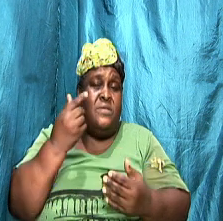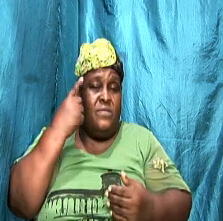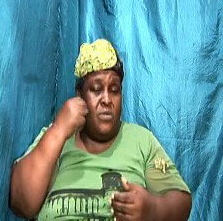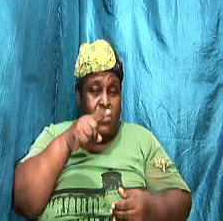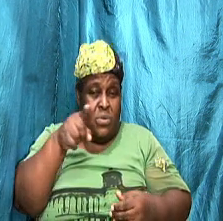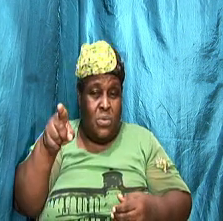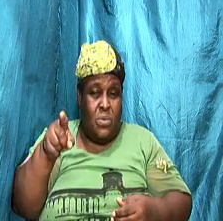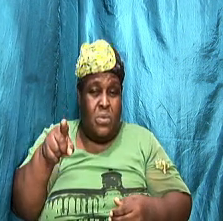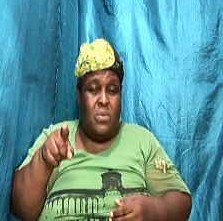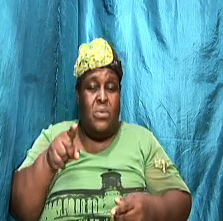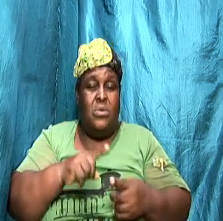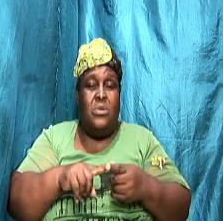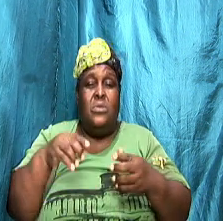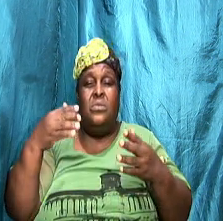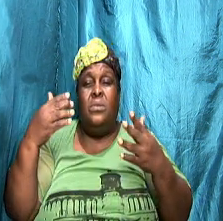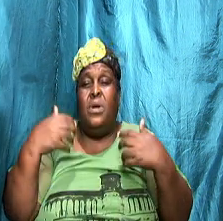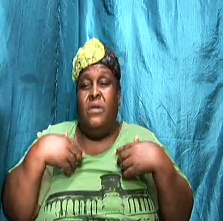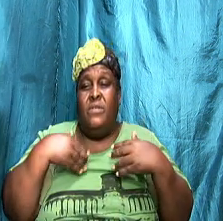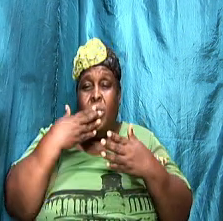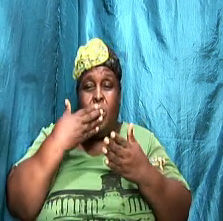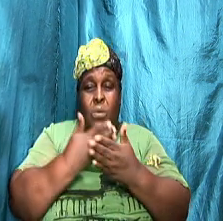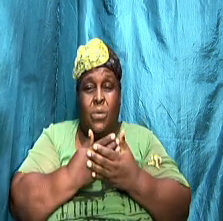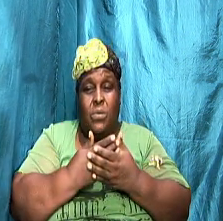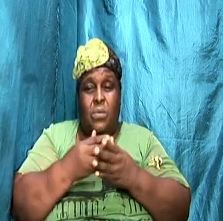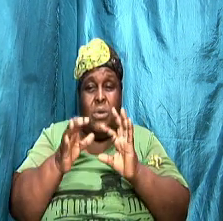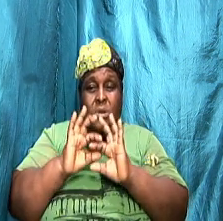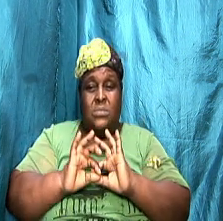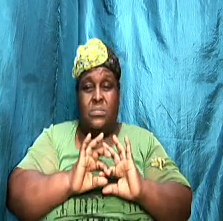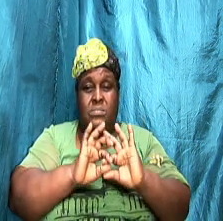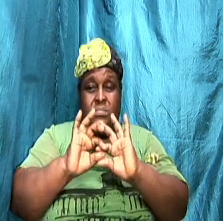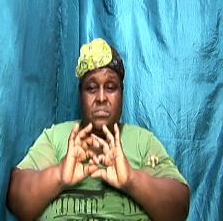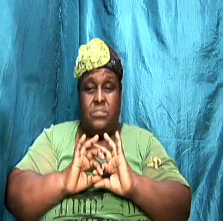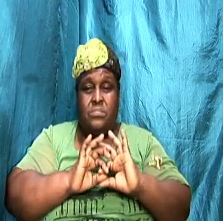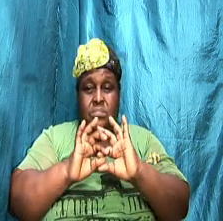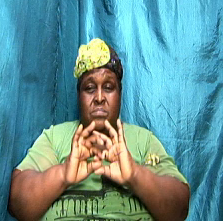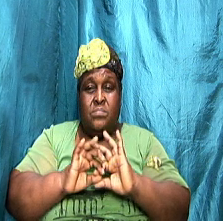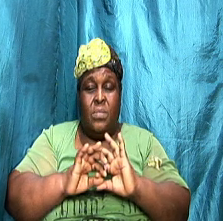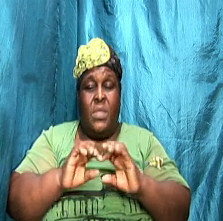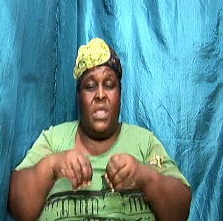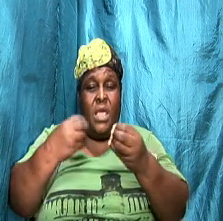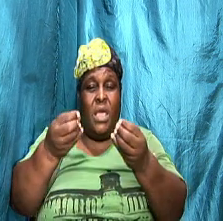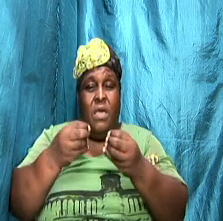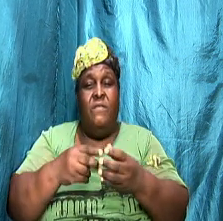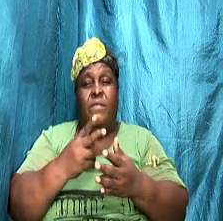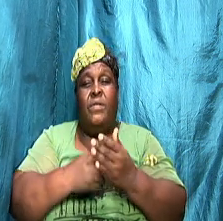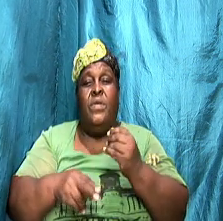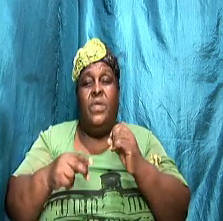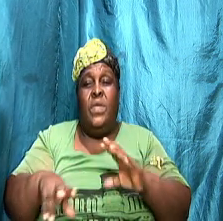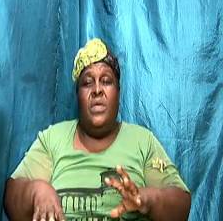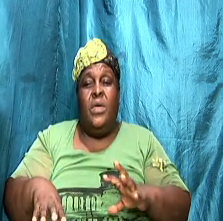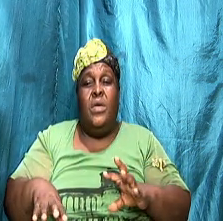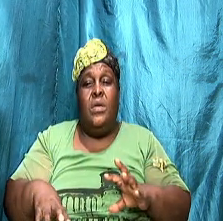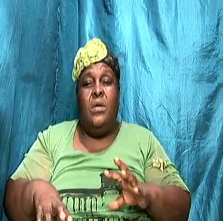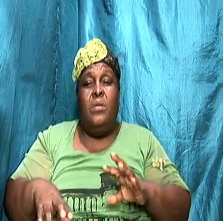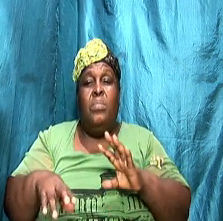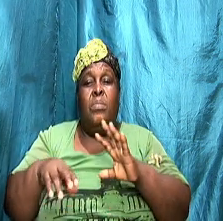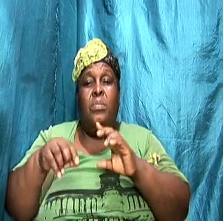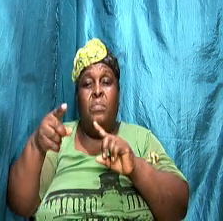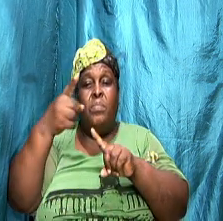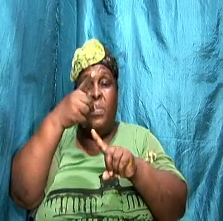in any healthy relationship you should give your partner much more positive than negative